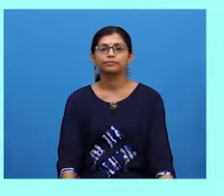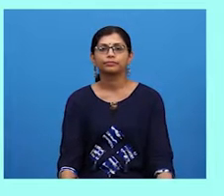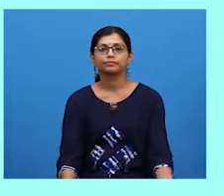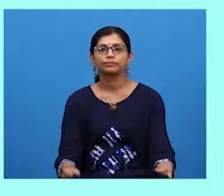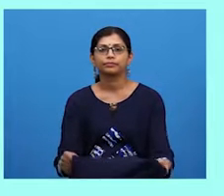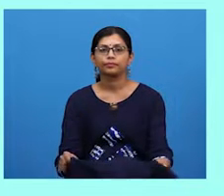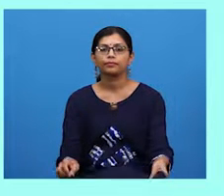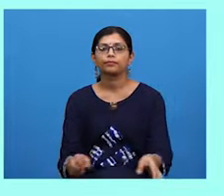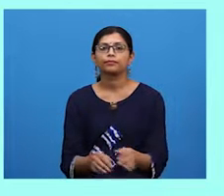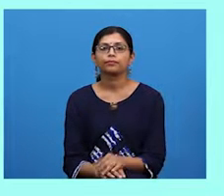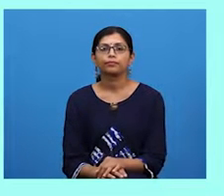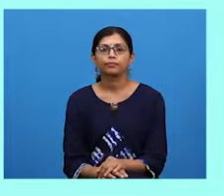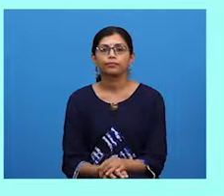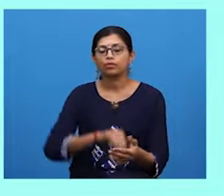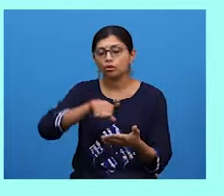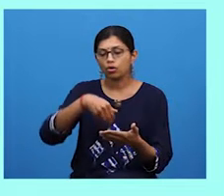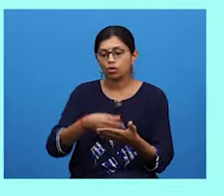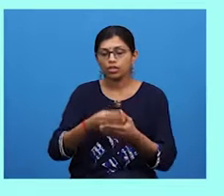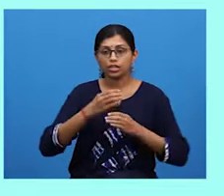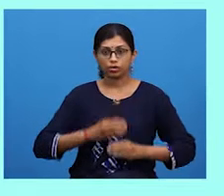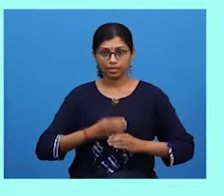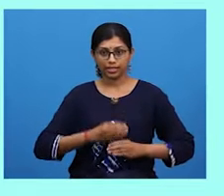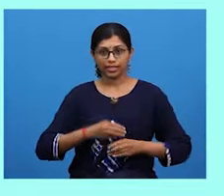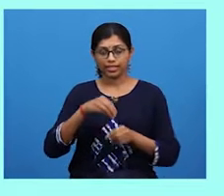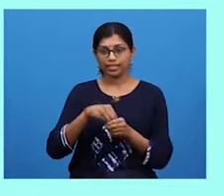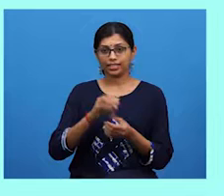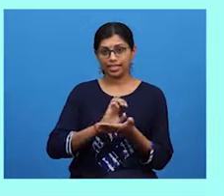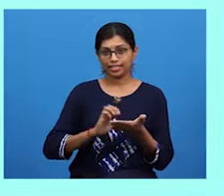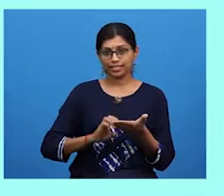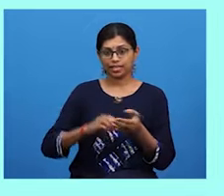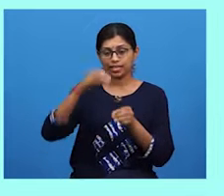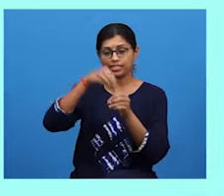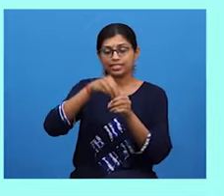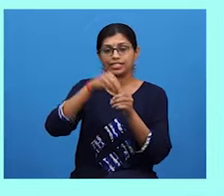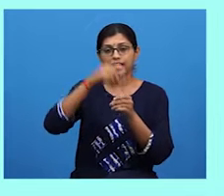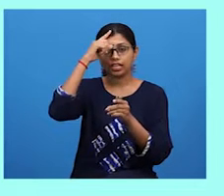in the essay. So, that's how you write your conclusion.